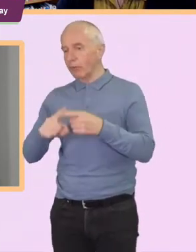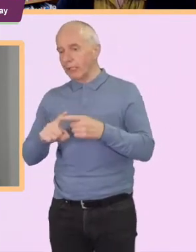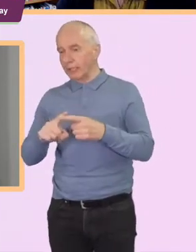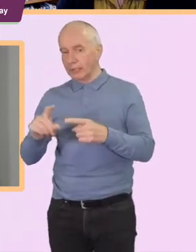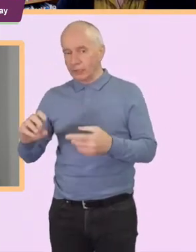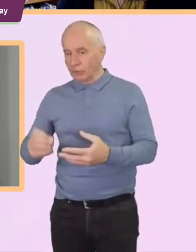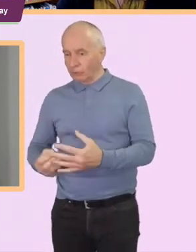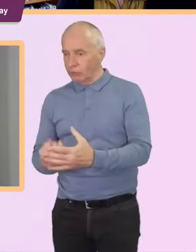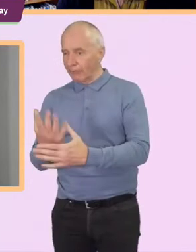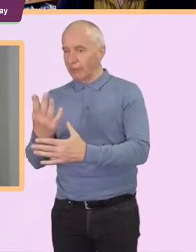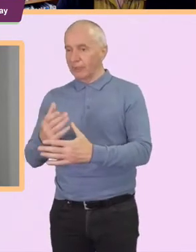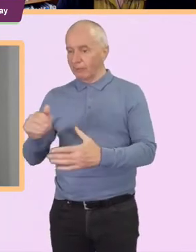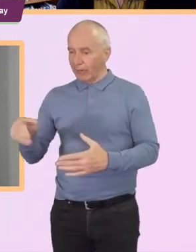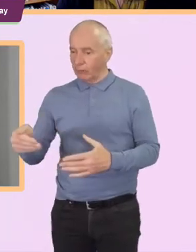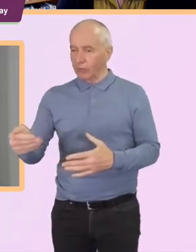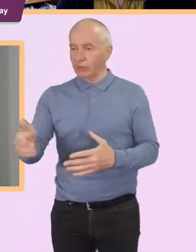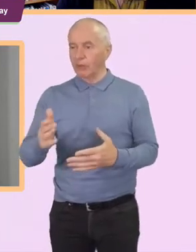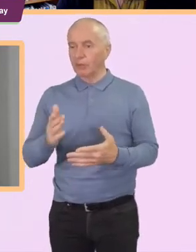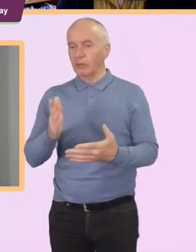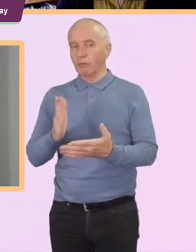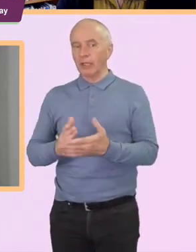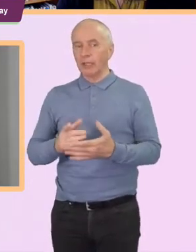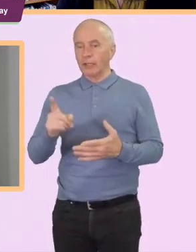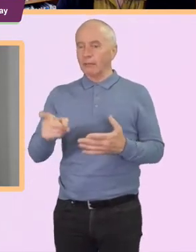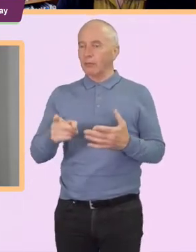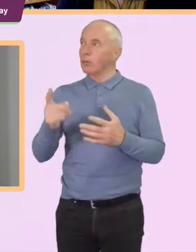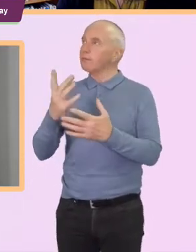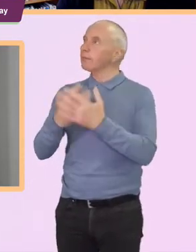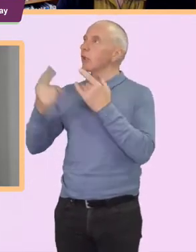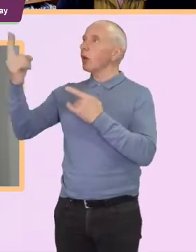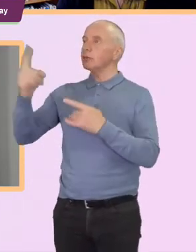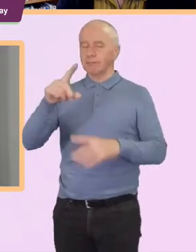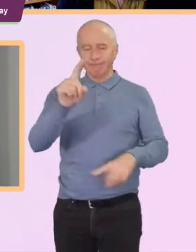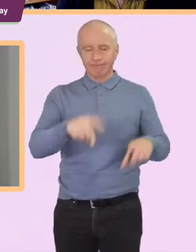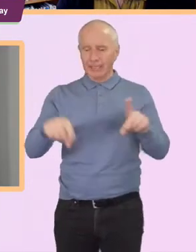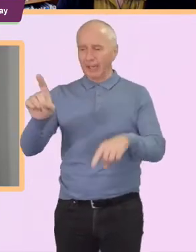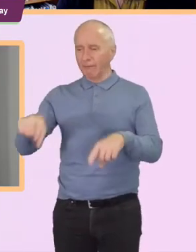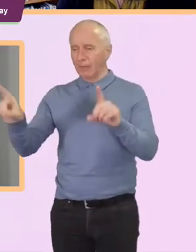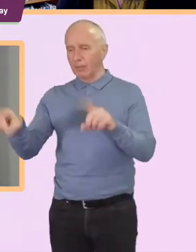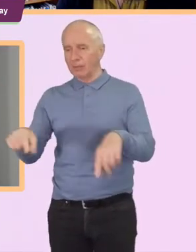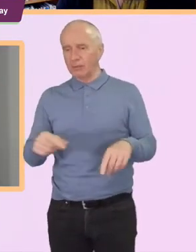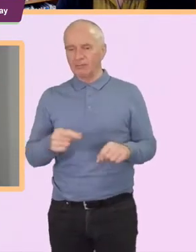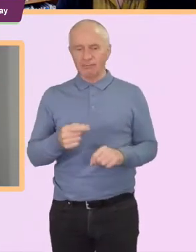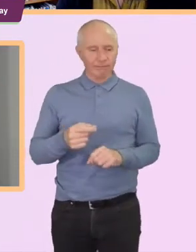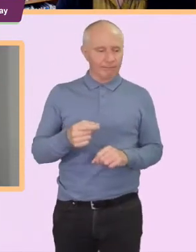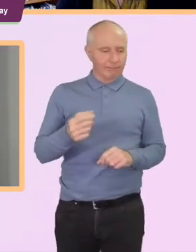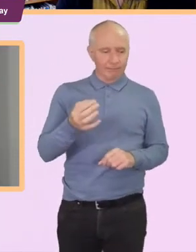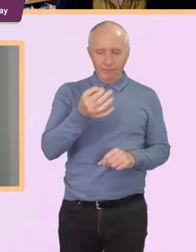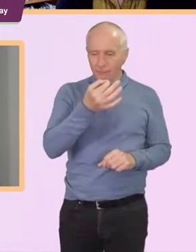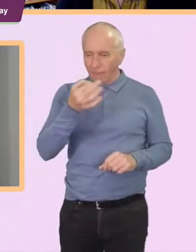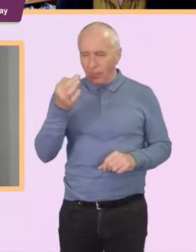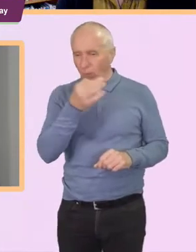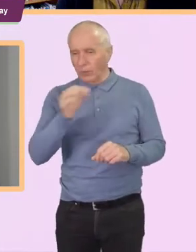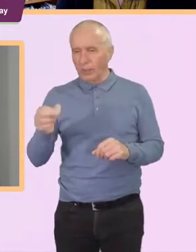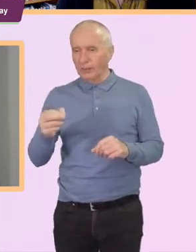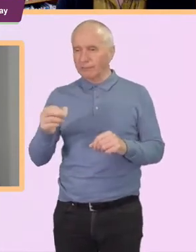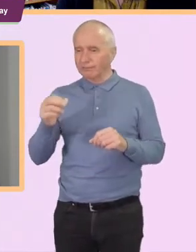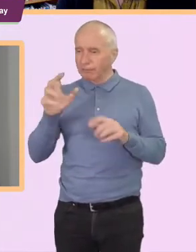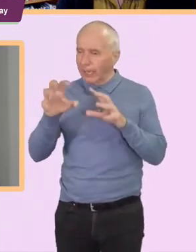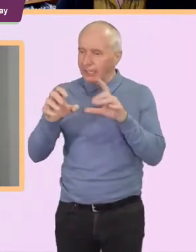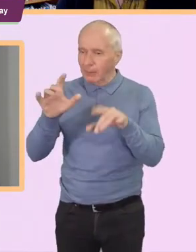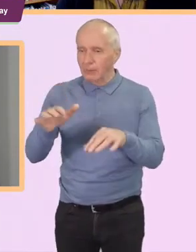disappearance of God's diverse flora and fauna is a good idea so how do we